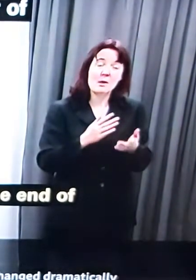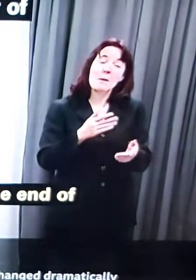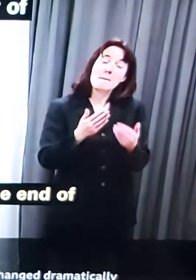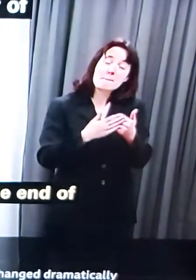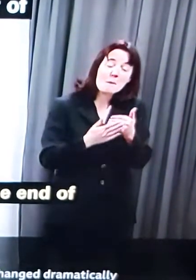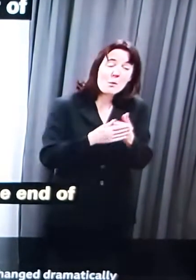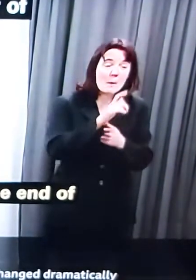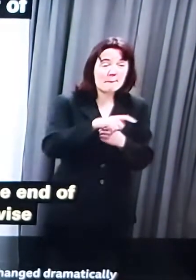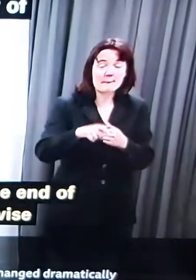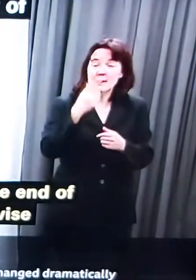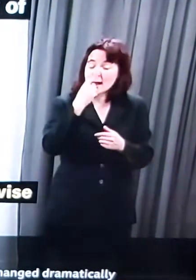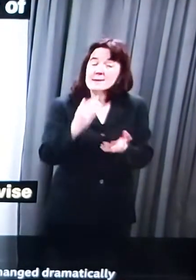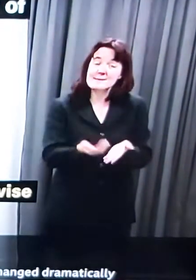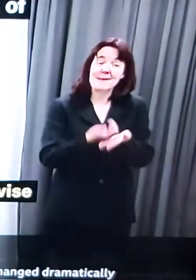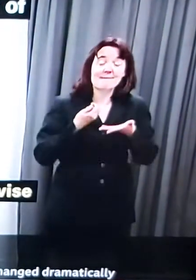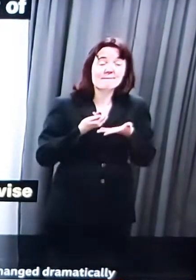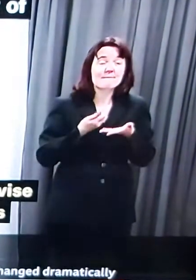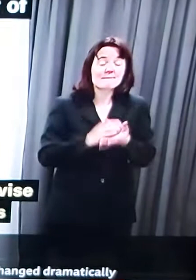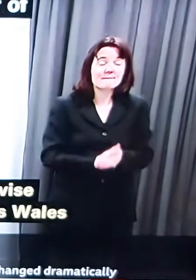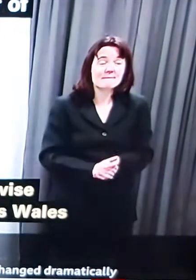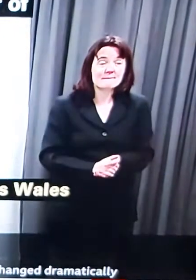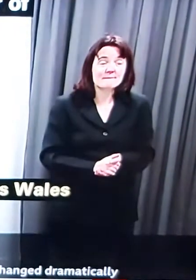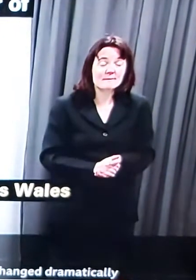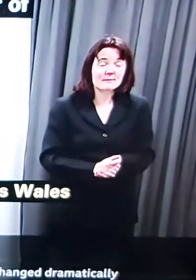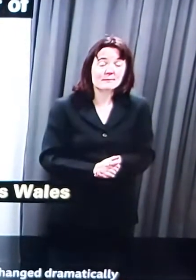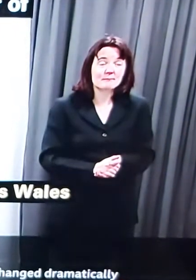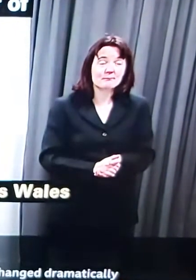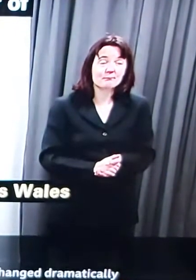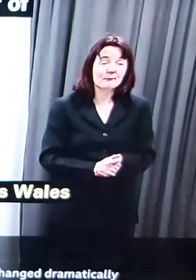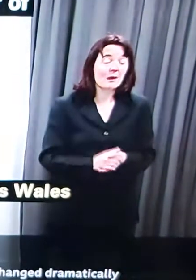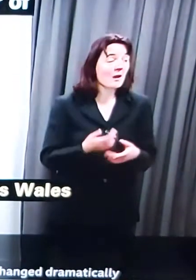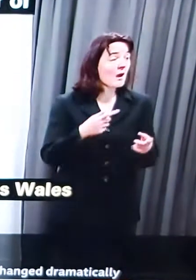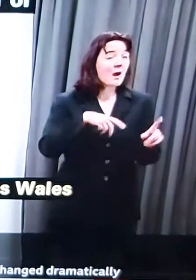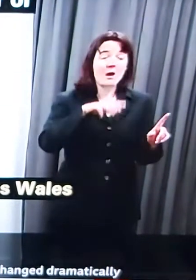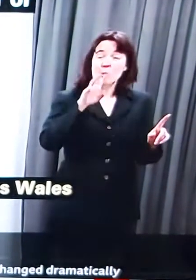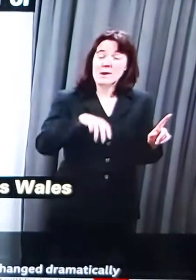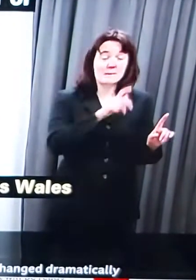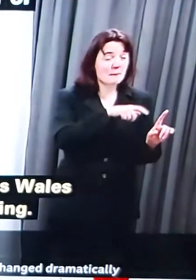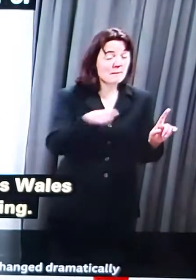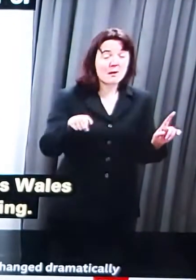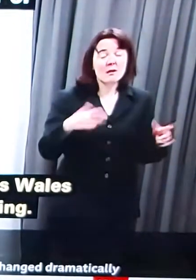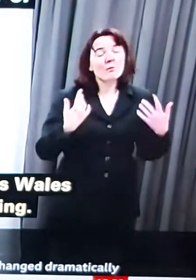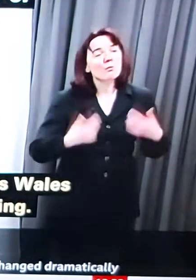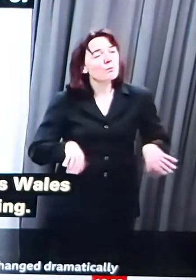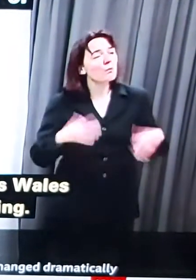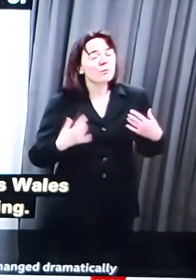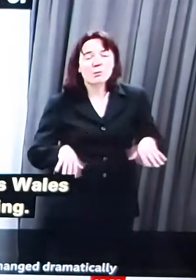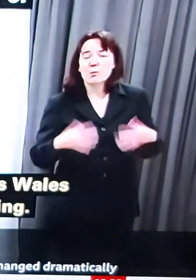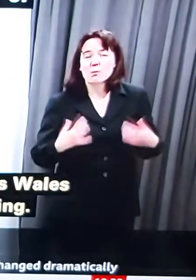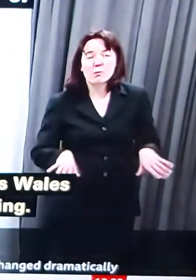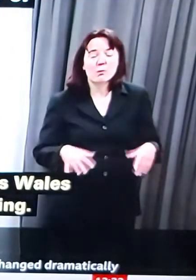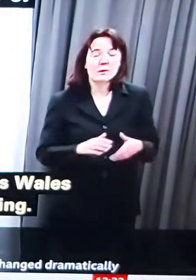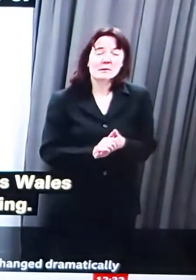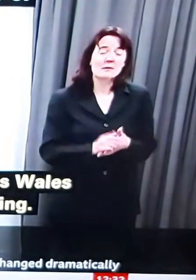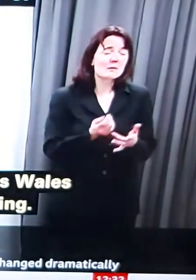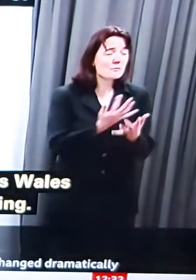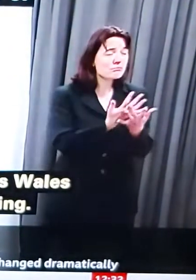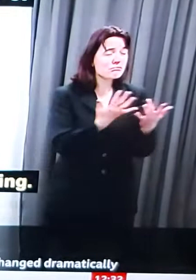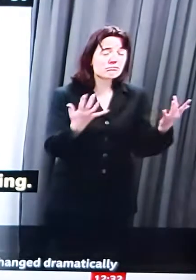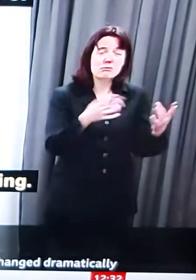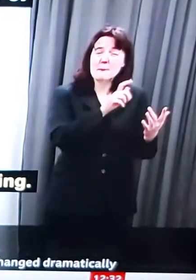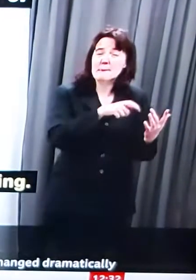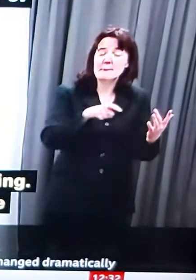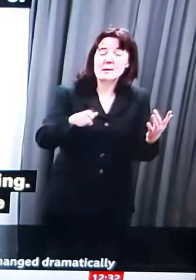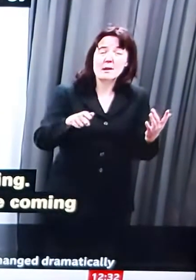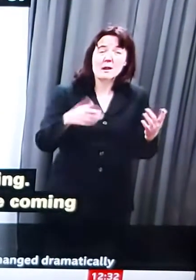across Wales, the response of Welsh citizens has been amazing. Enormous numbers of people coming forward